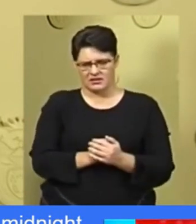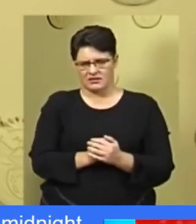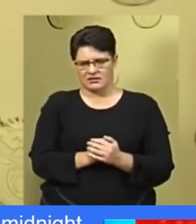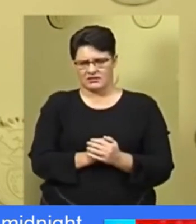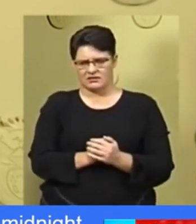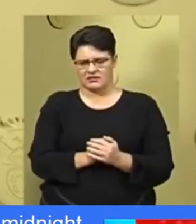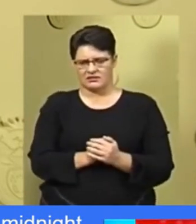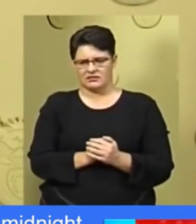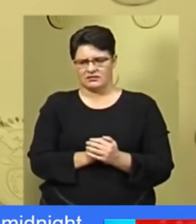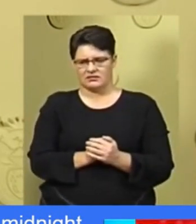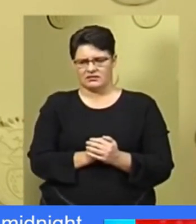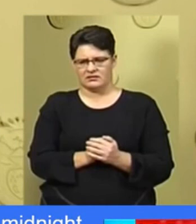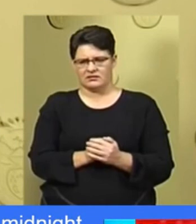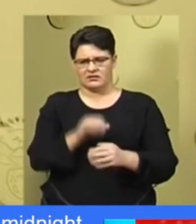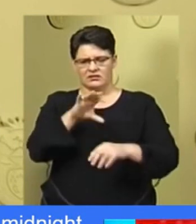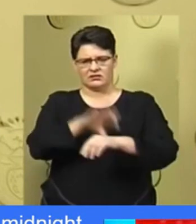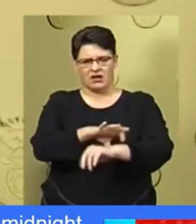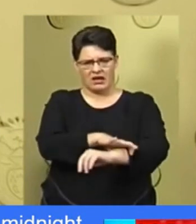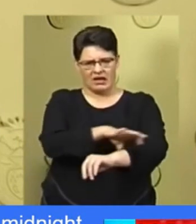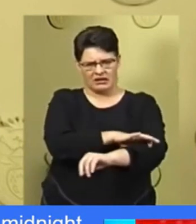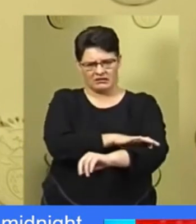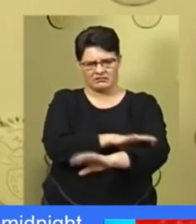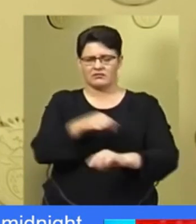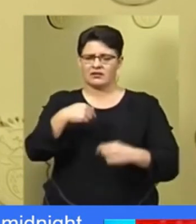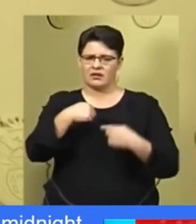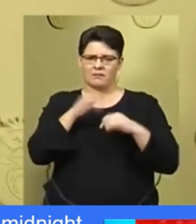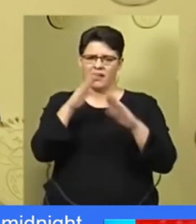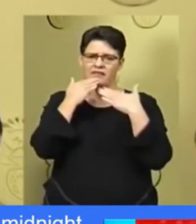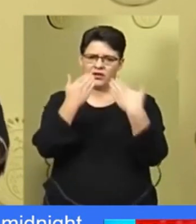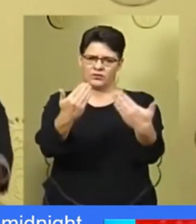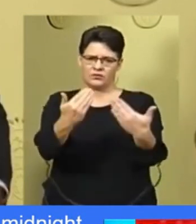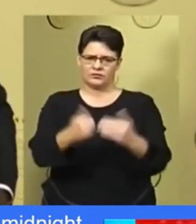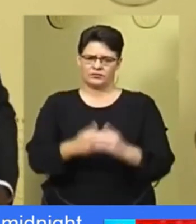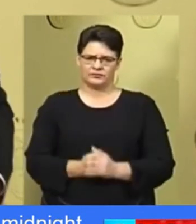I thank you. I